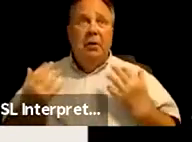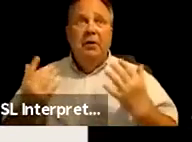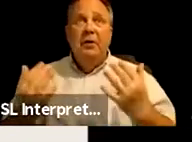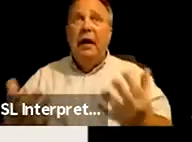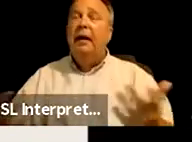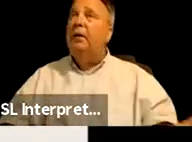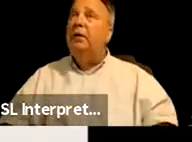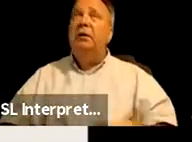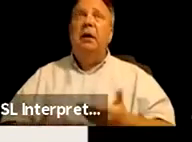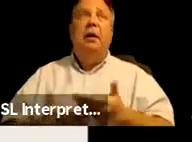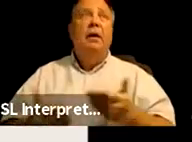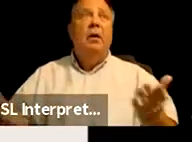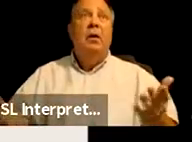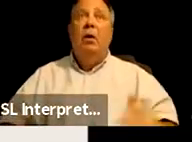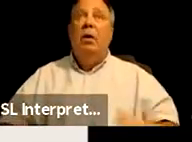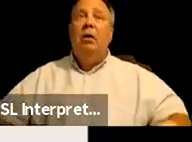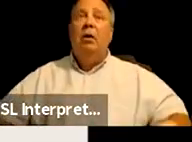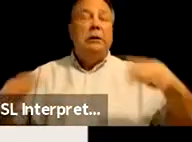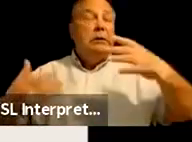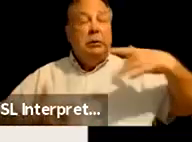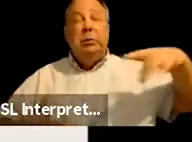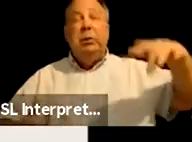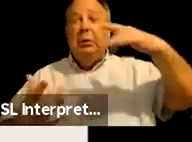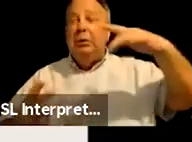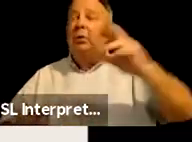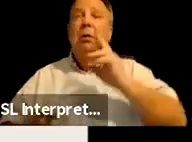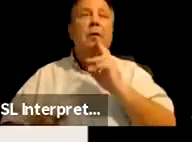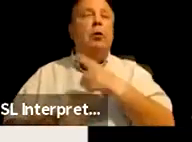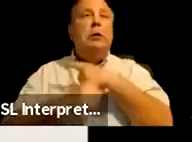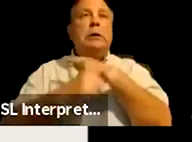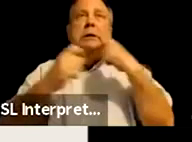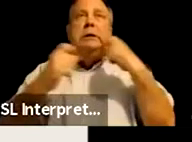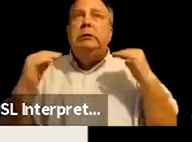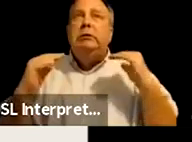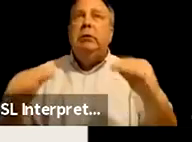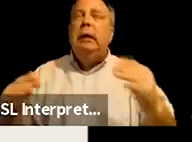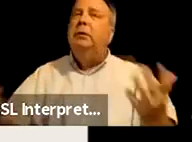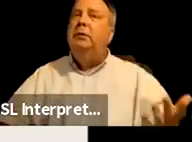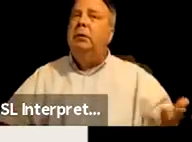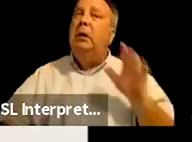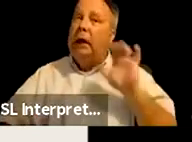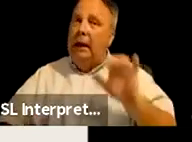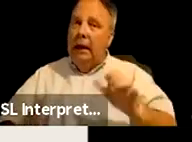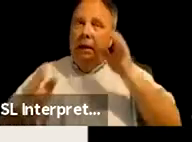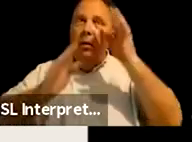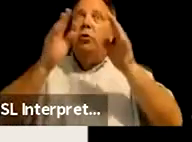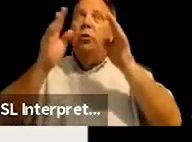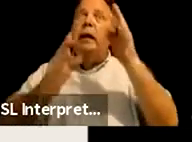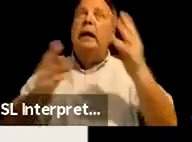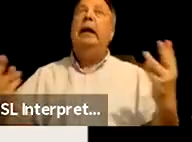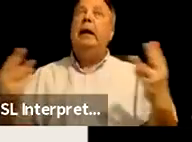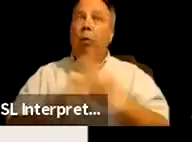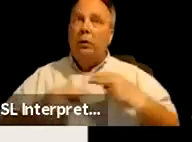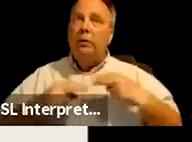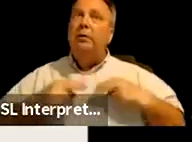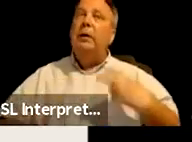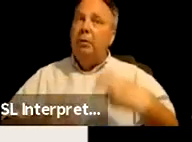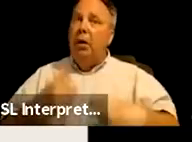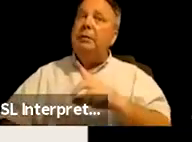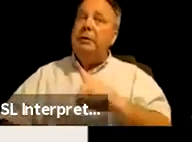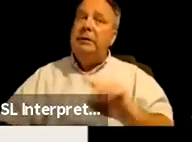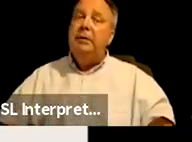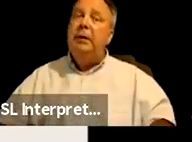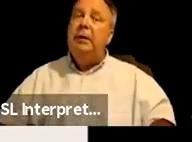there are super storms, there are droughts, these things create and worsen health problems and disabilities.